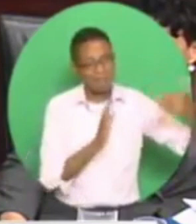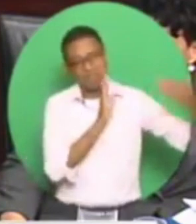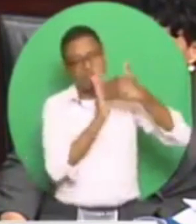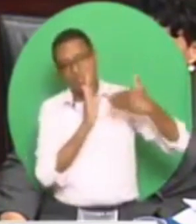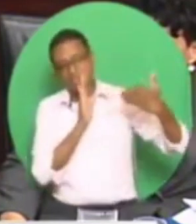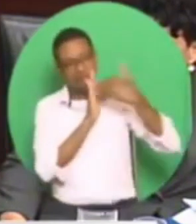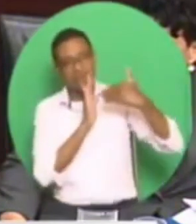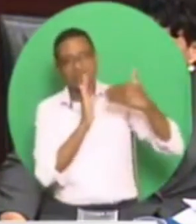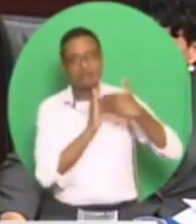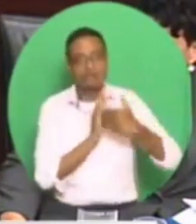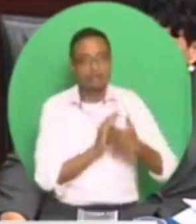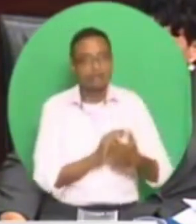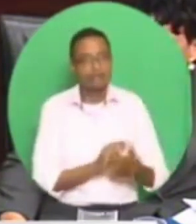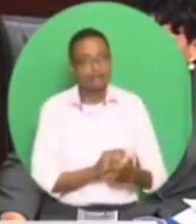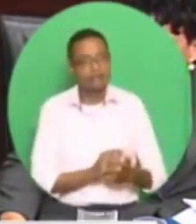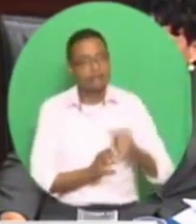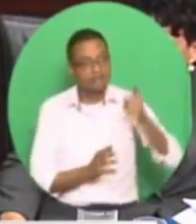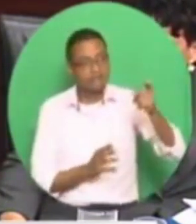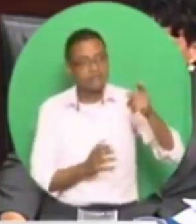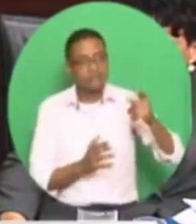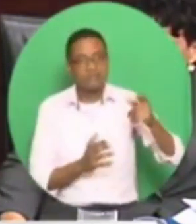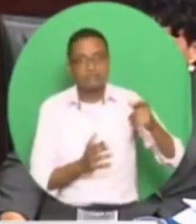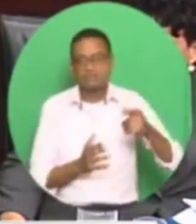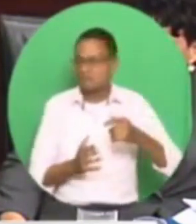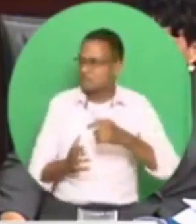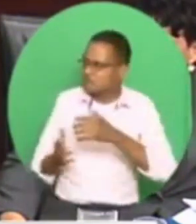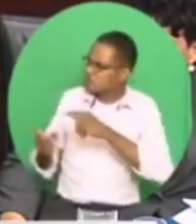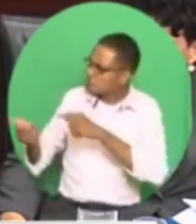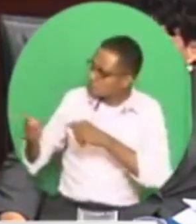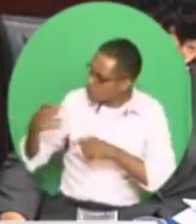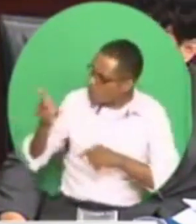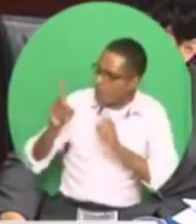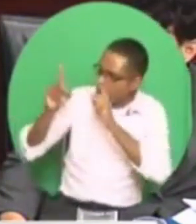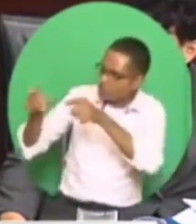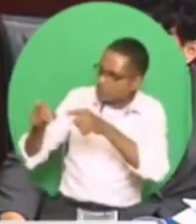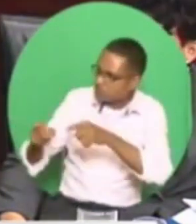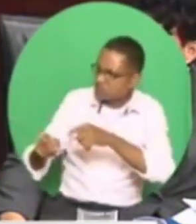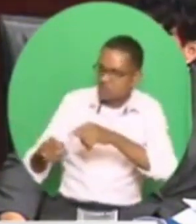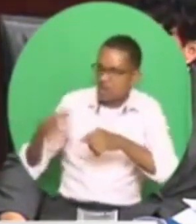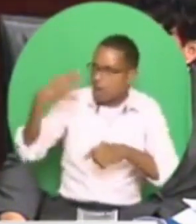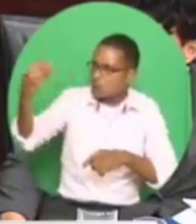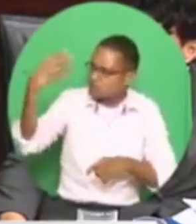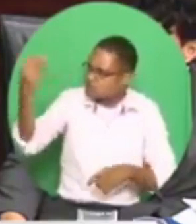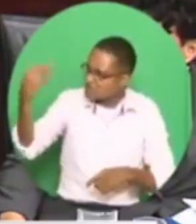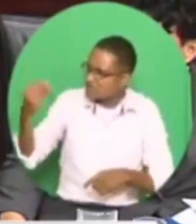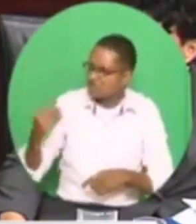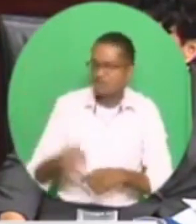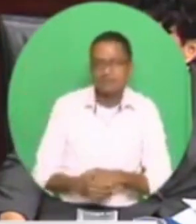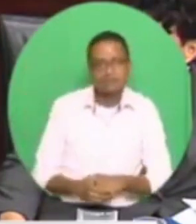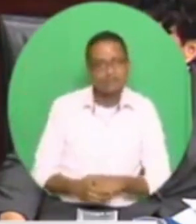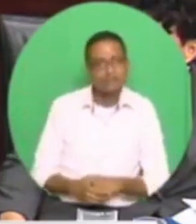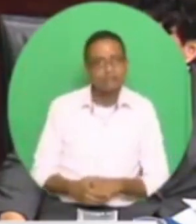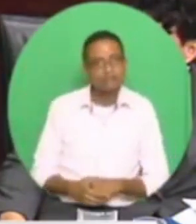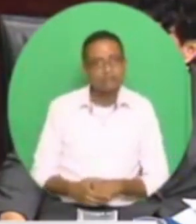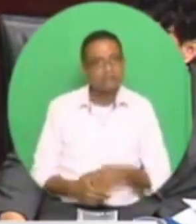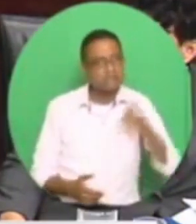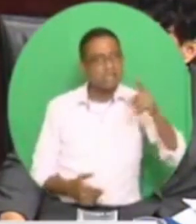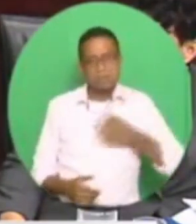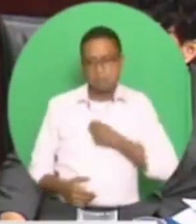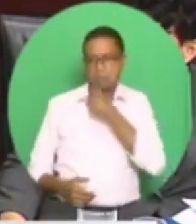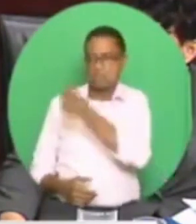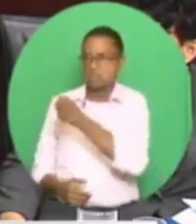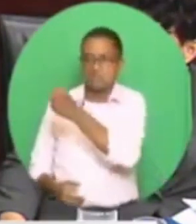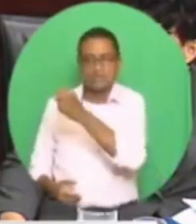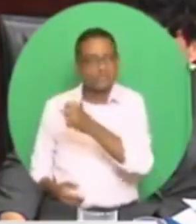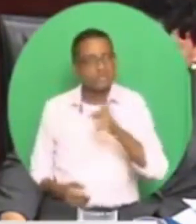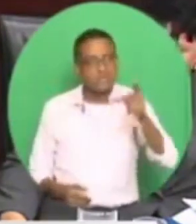encouraged to go out on the pavement, on the road, in the river, and in the sea. They put me everywhere in the world, Madam Speaker, and they beat